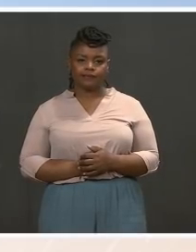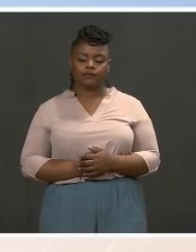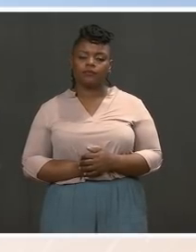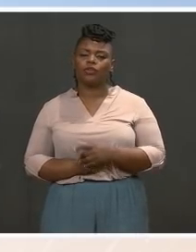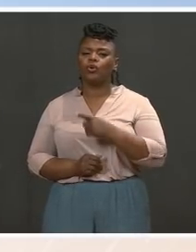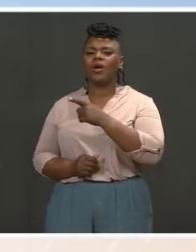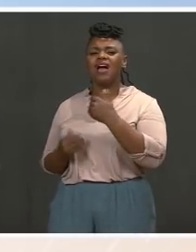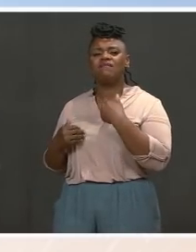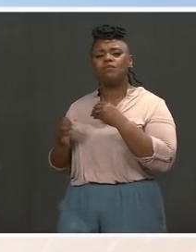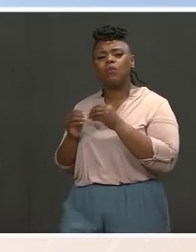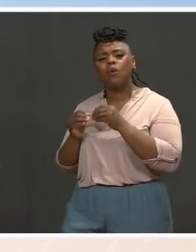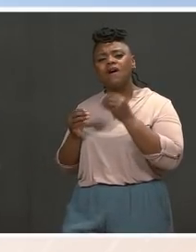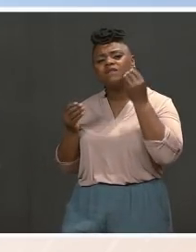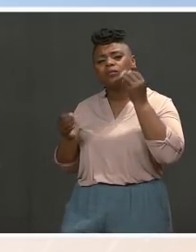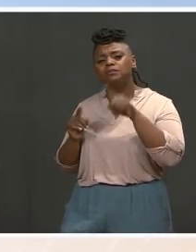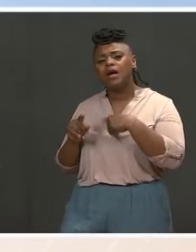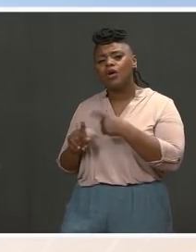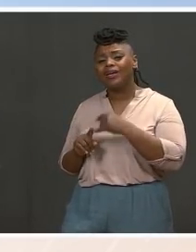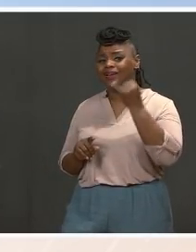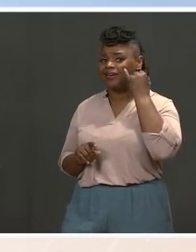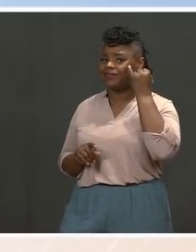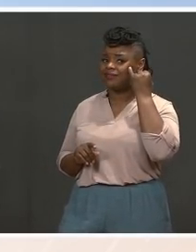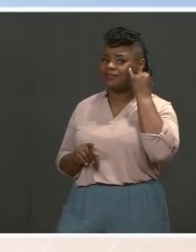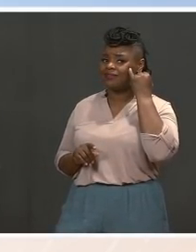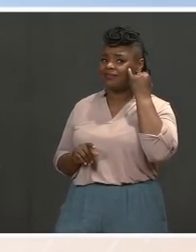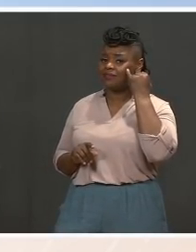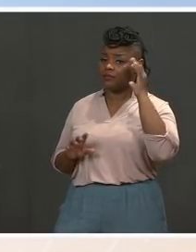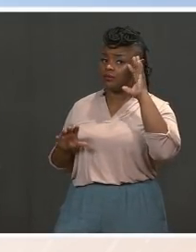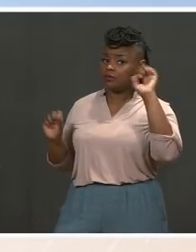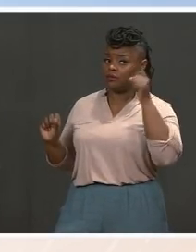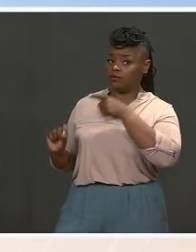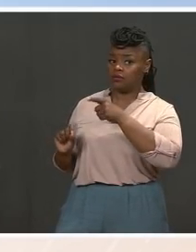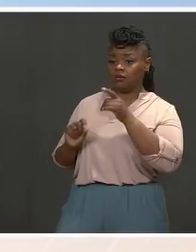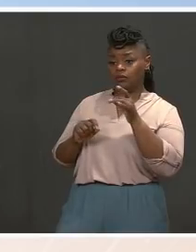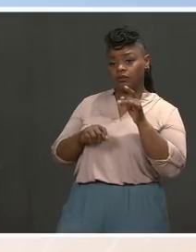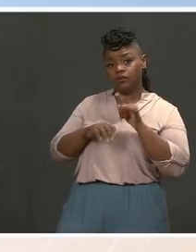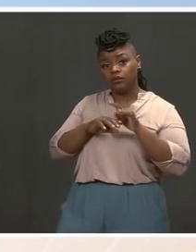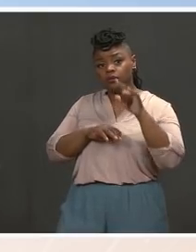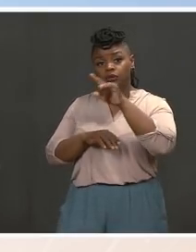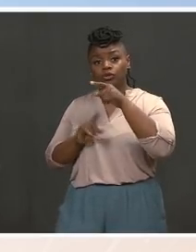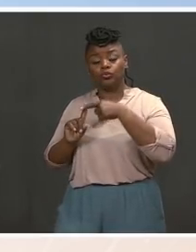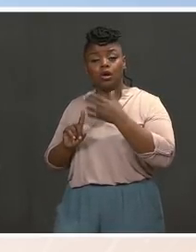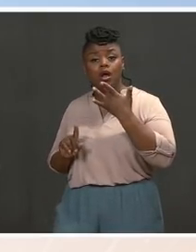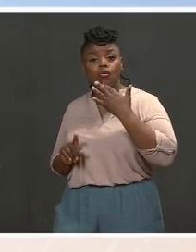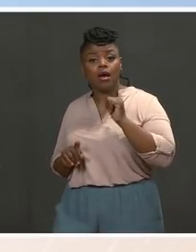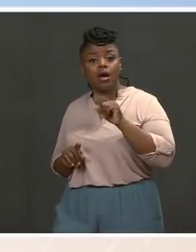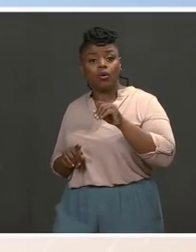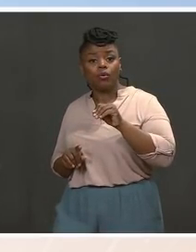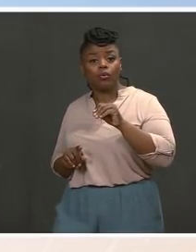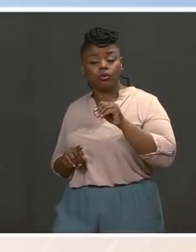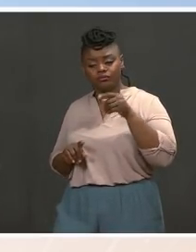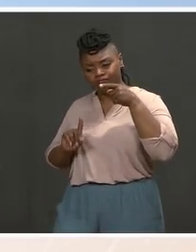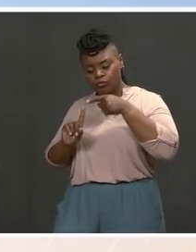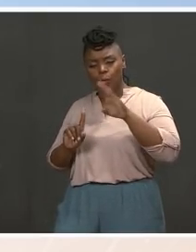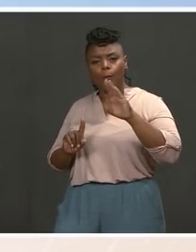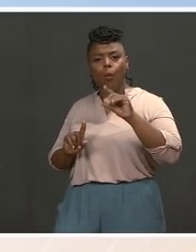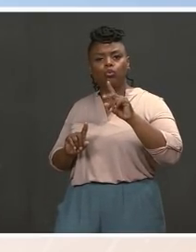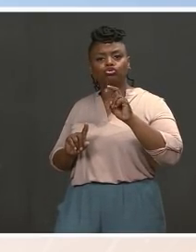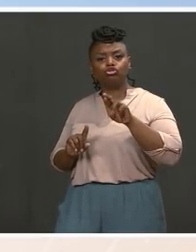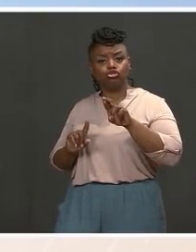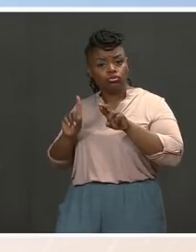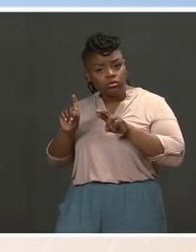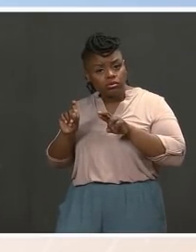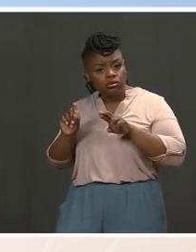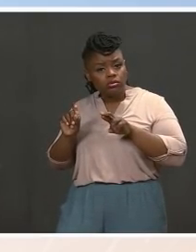to Boulder? MS. I don't have any updates on that. As you all know, this tragedy only happened just about 36 hours ago.